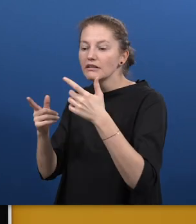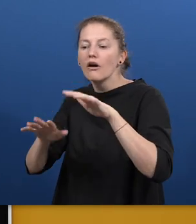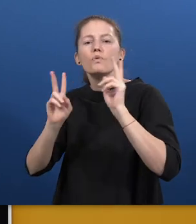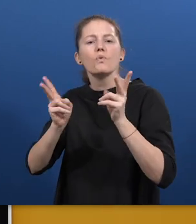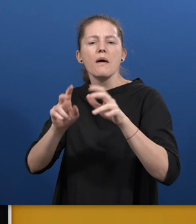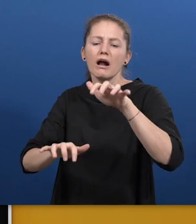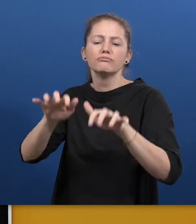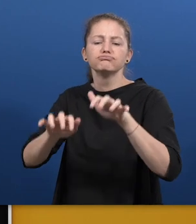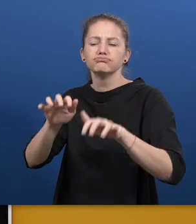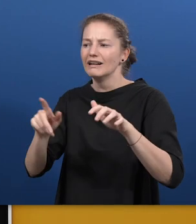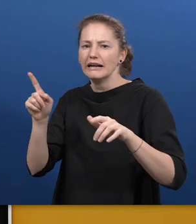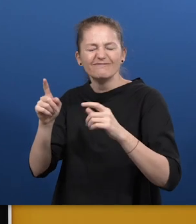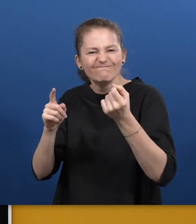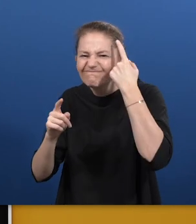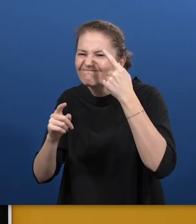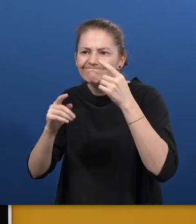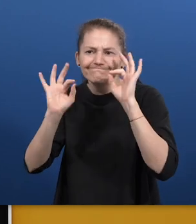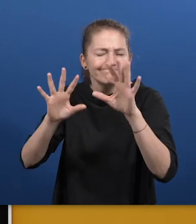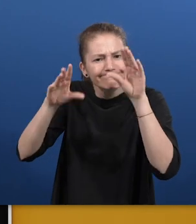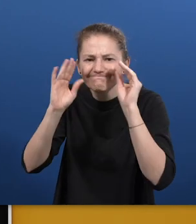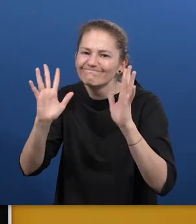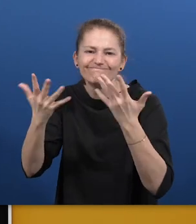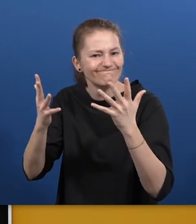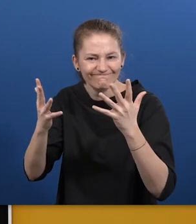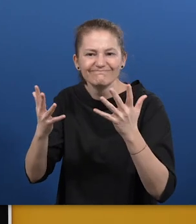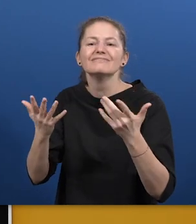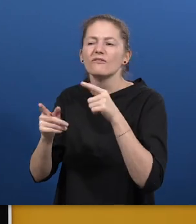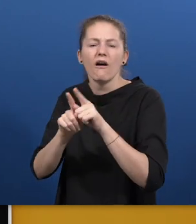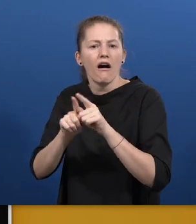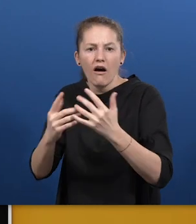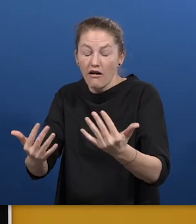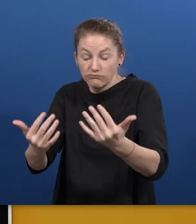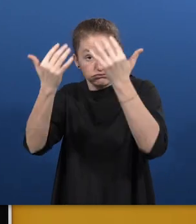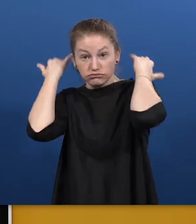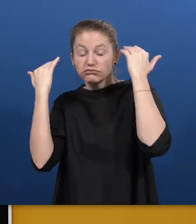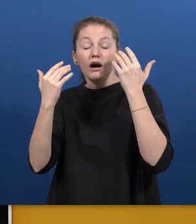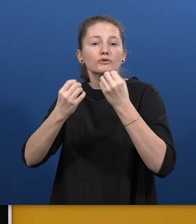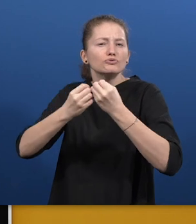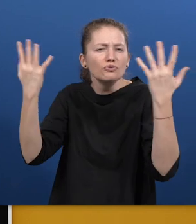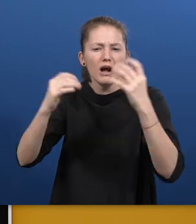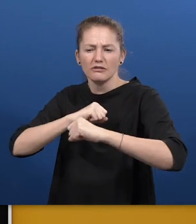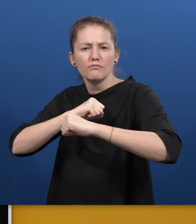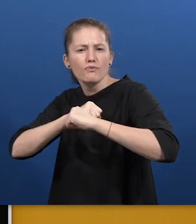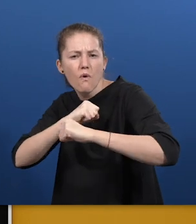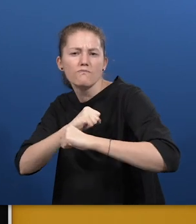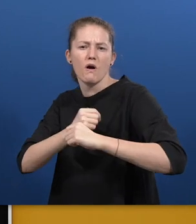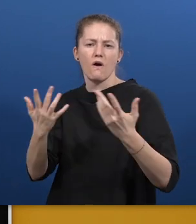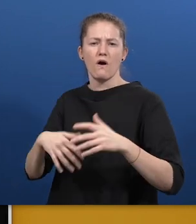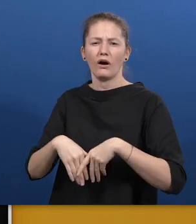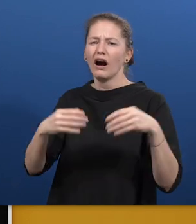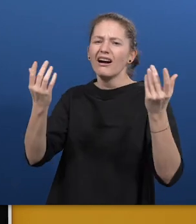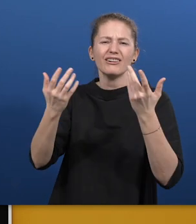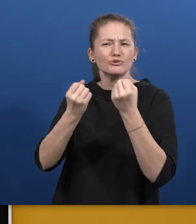It is very overwhelming. There is a lot of advertisement and there is a lack of support during the search process.